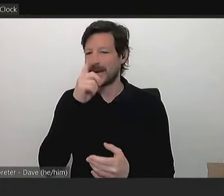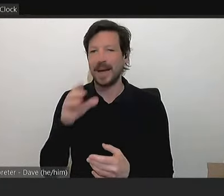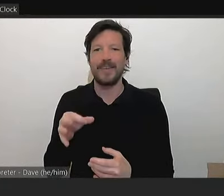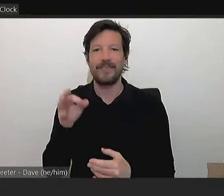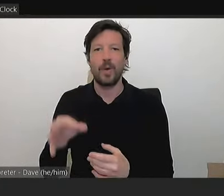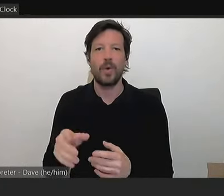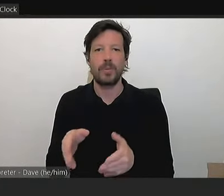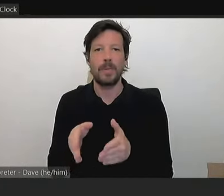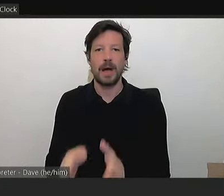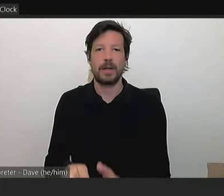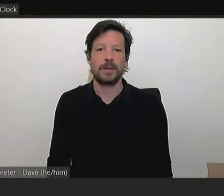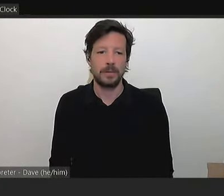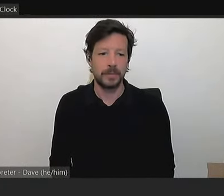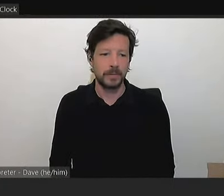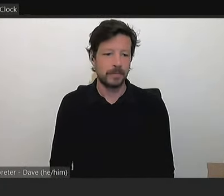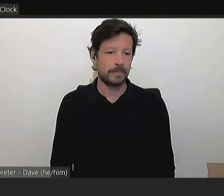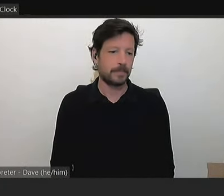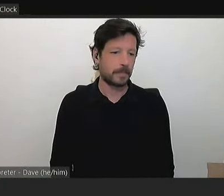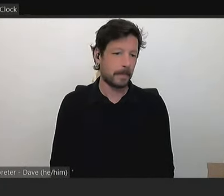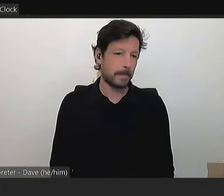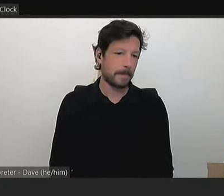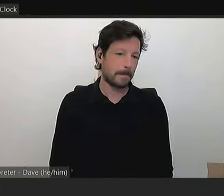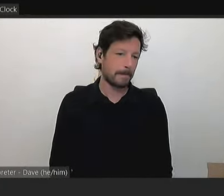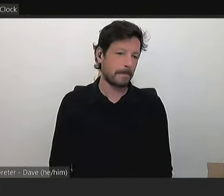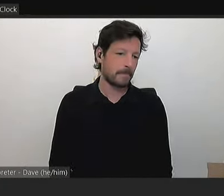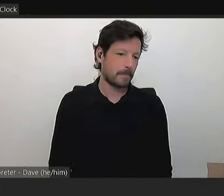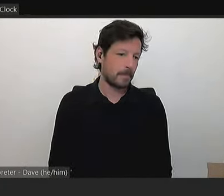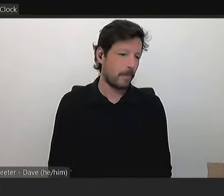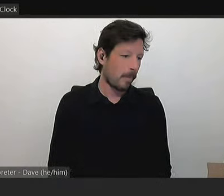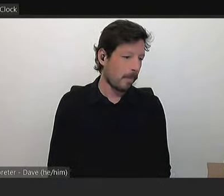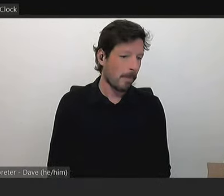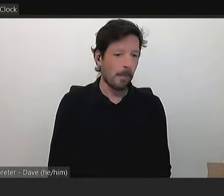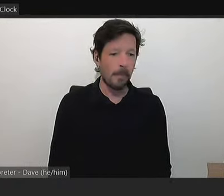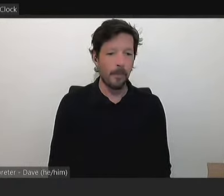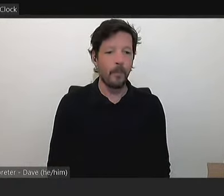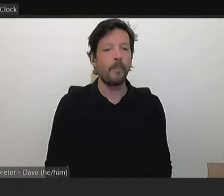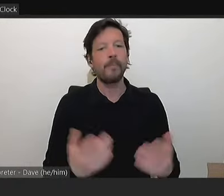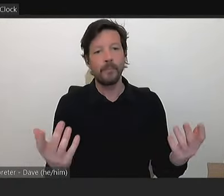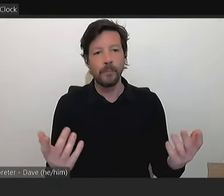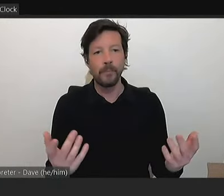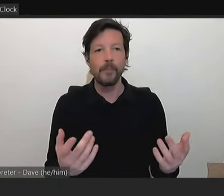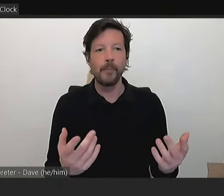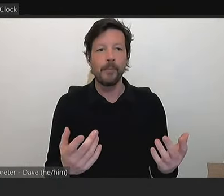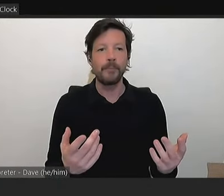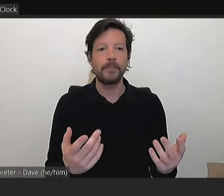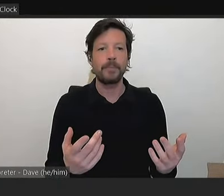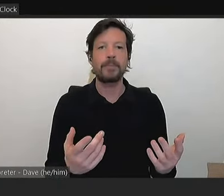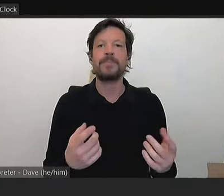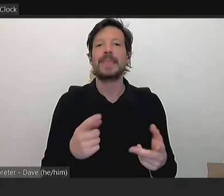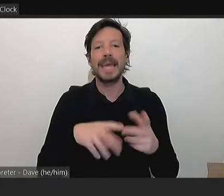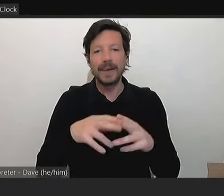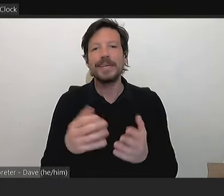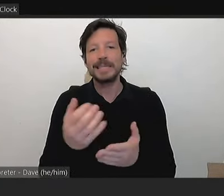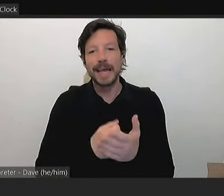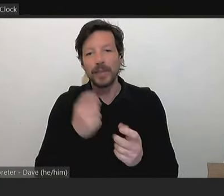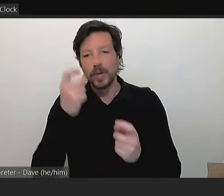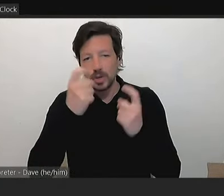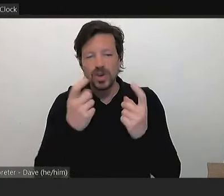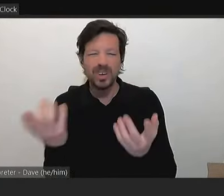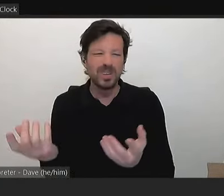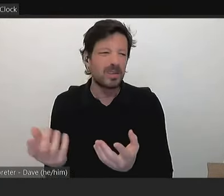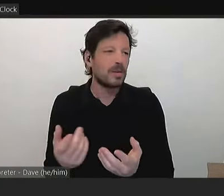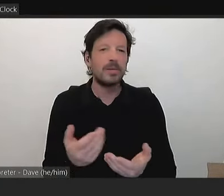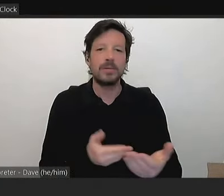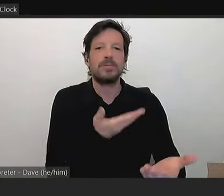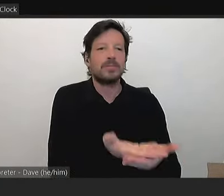could answer the second one, um, for Councillors, Mayor. Um, obviously if there's a safety concern, we'd bring that matter into Council and, and look to